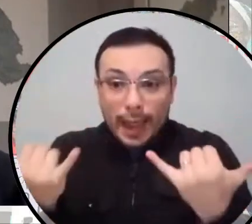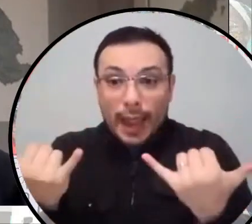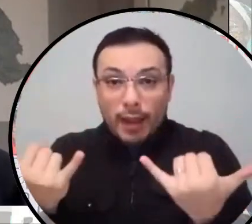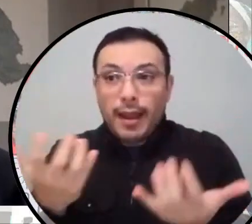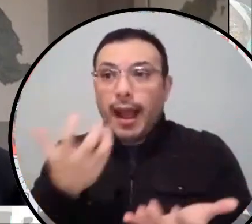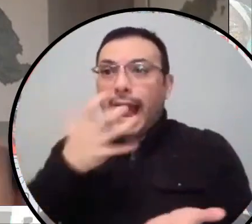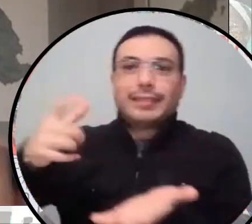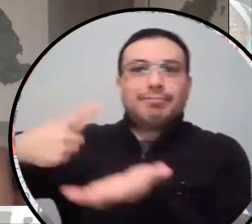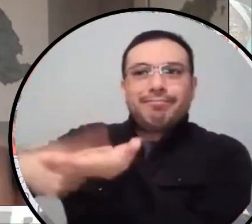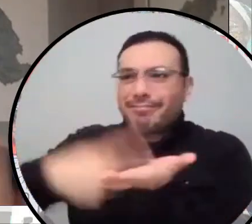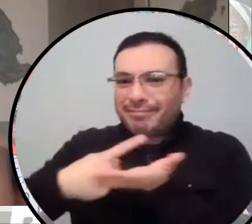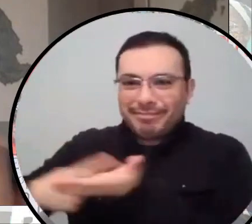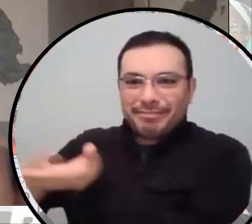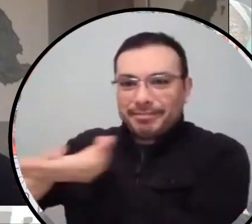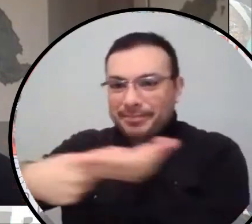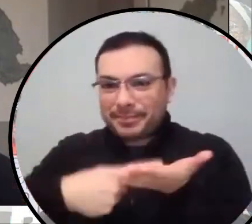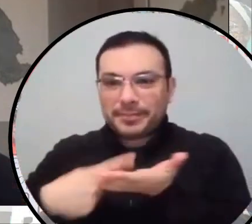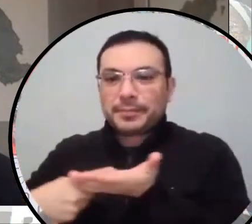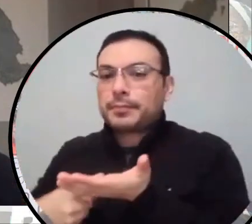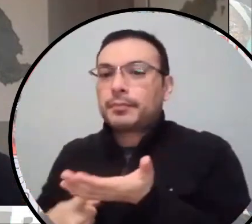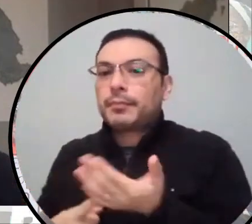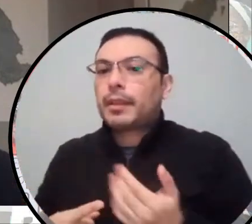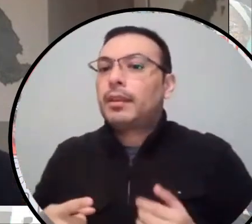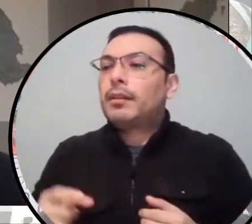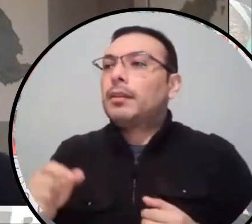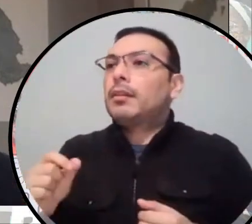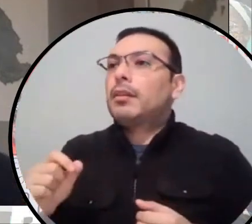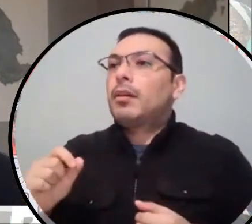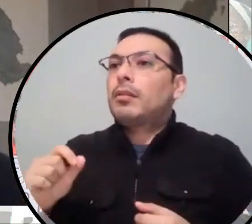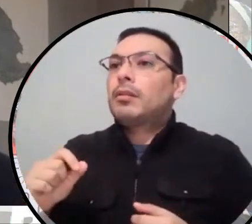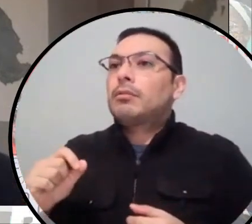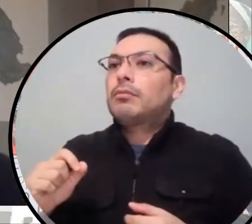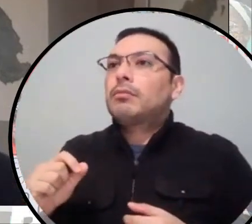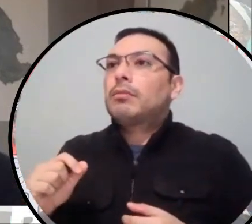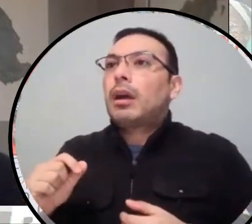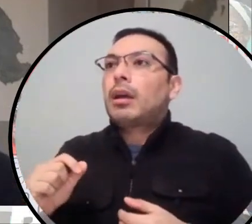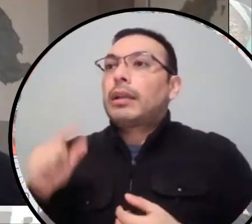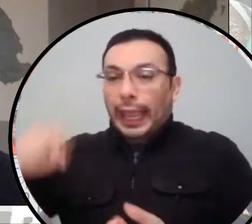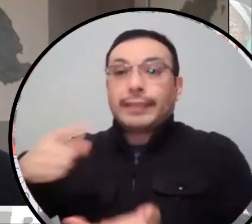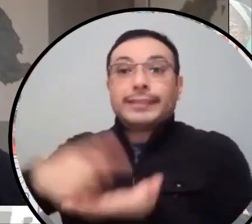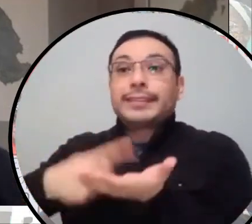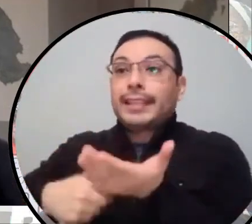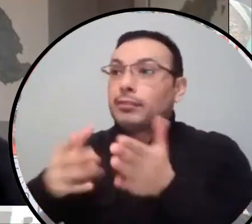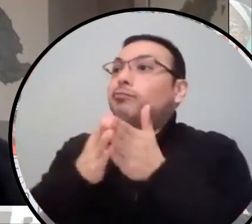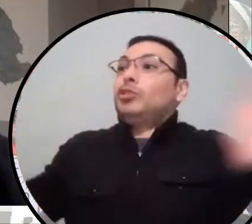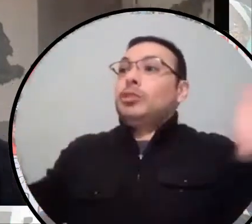discussed in all kinds of media. It's not just, like, the thing a few wingnuts are believing in.